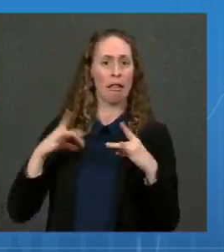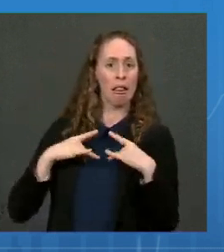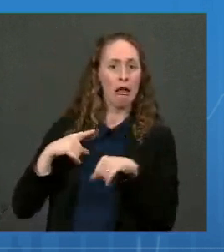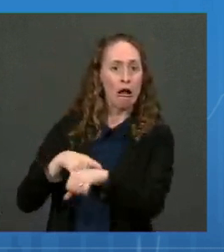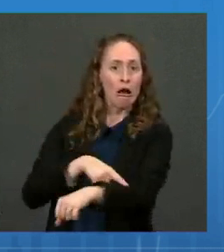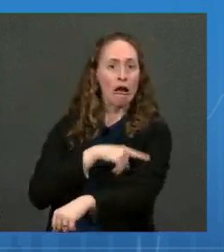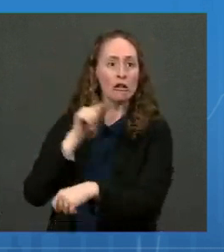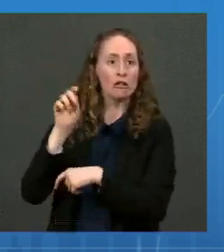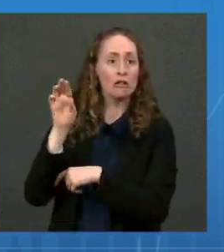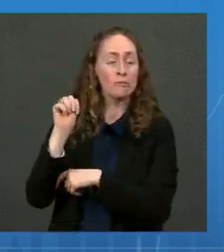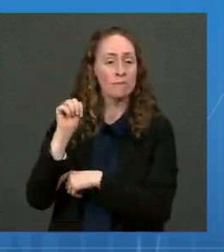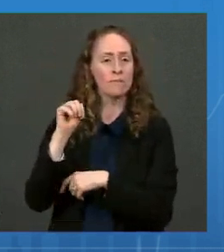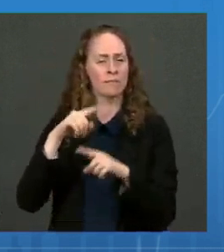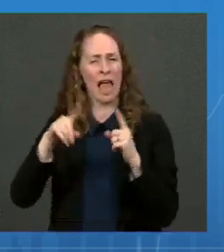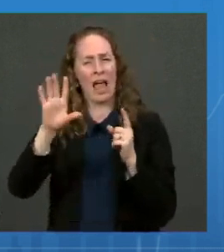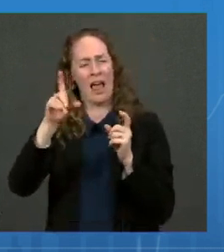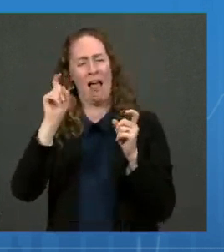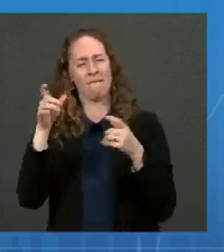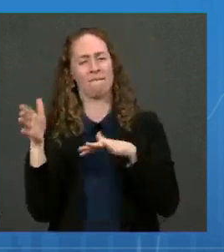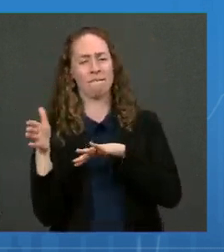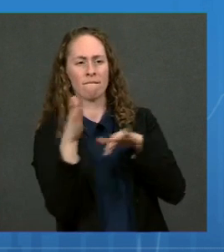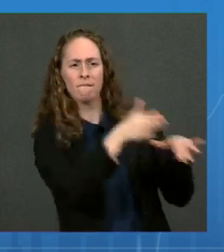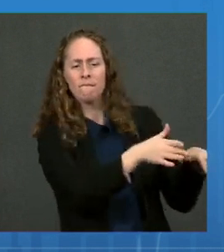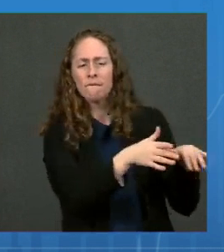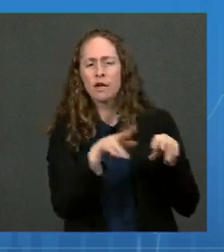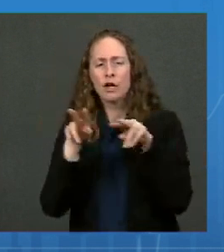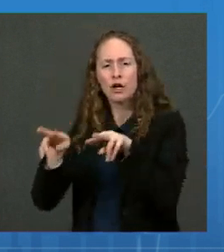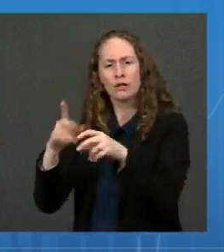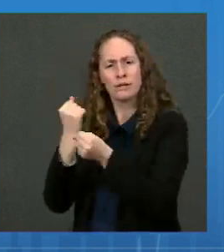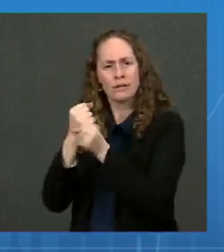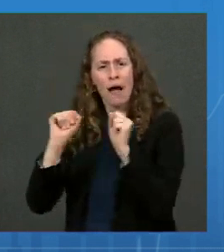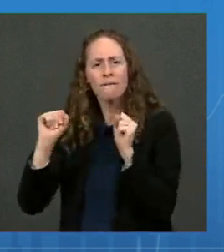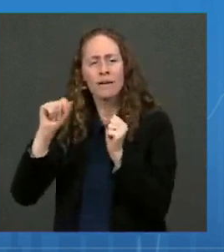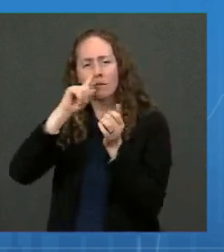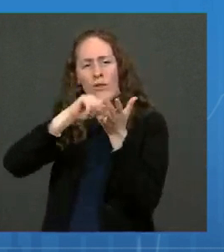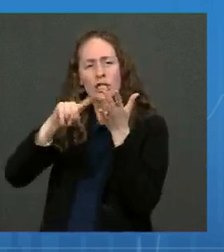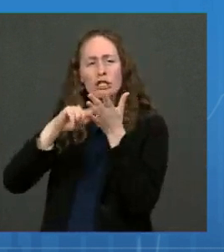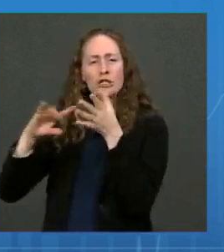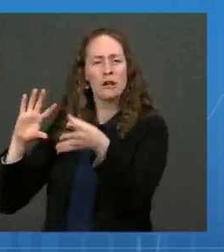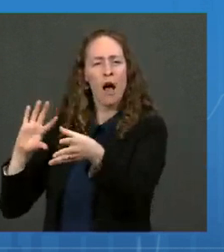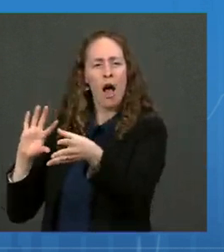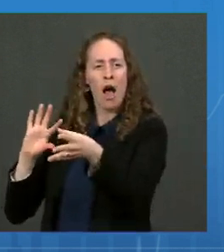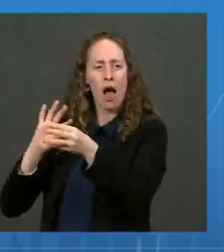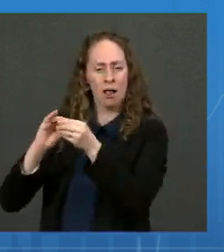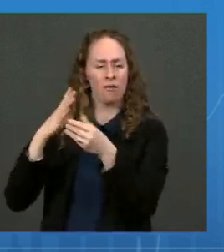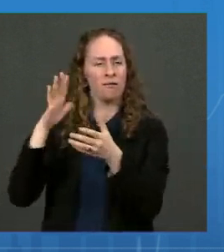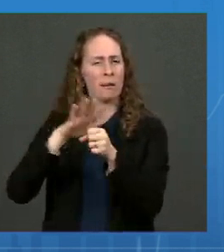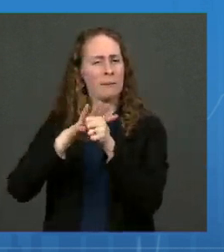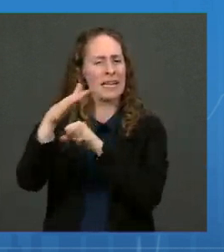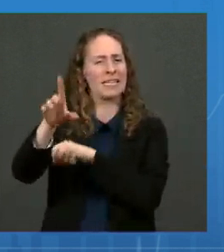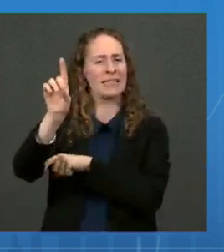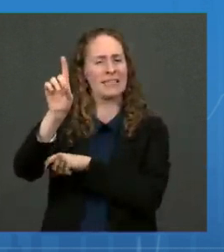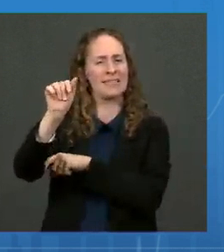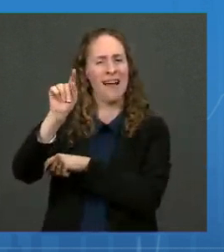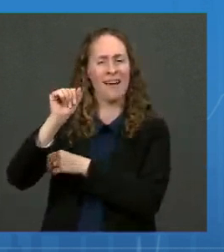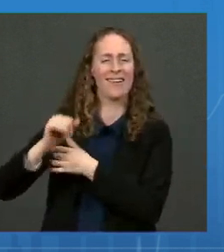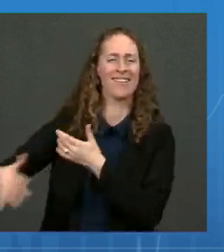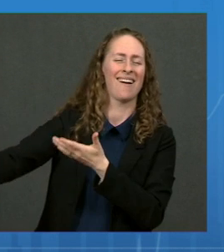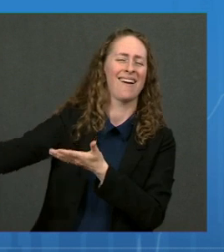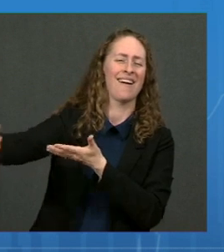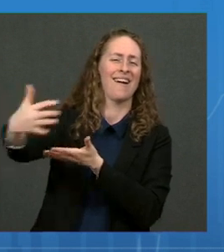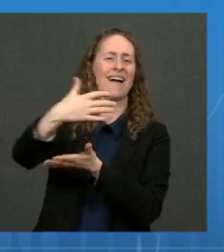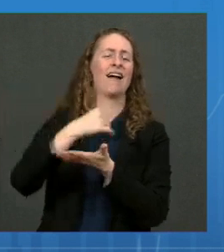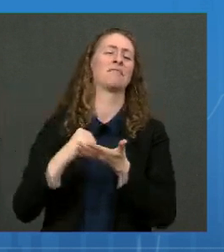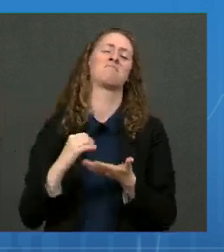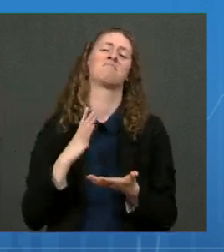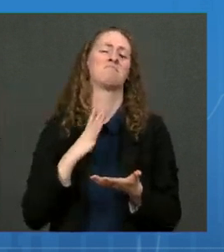safety and the follow-up over now, over a considerable period of time, almost a year in so many individuals, we have just not seen